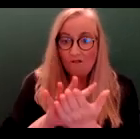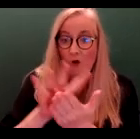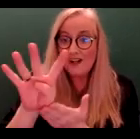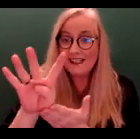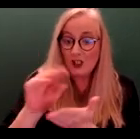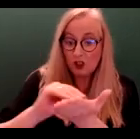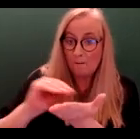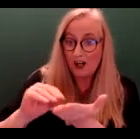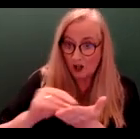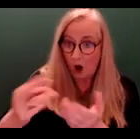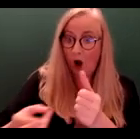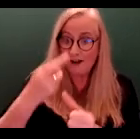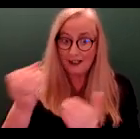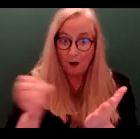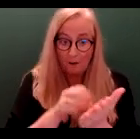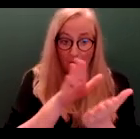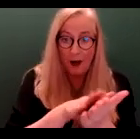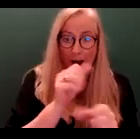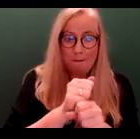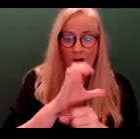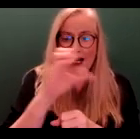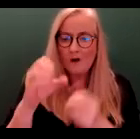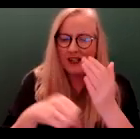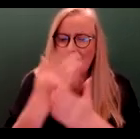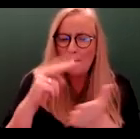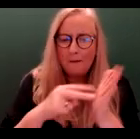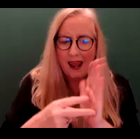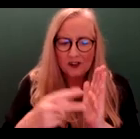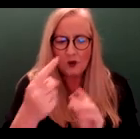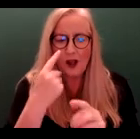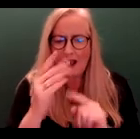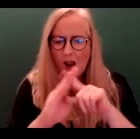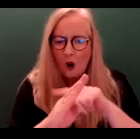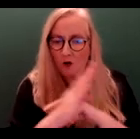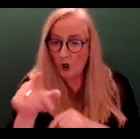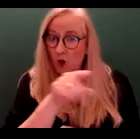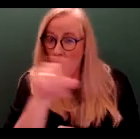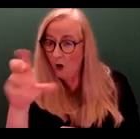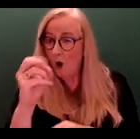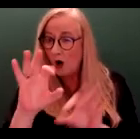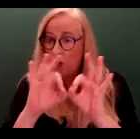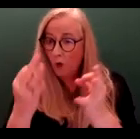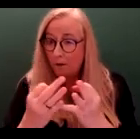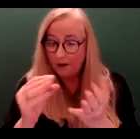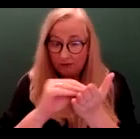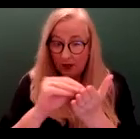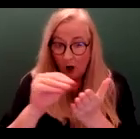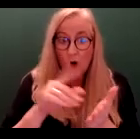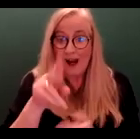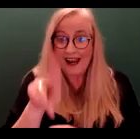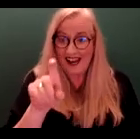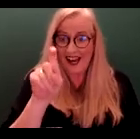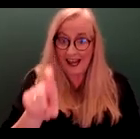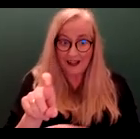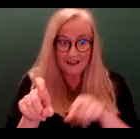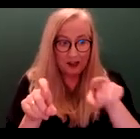raised regarding the county development plan. So before you or your group make a submission, you might like to click onto this